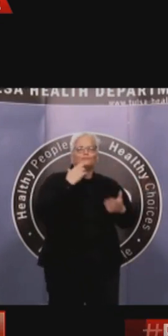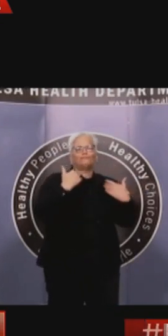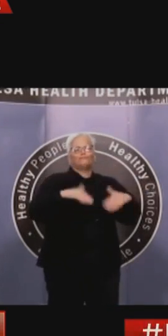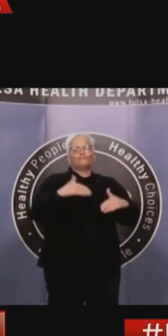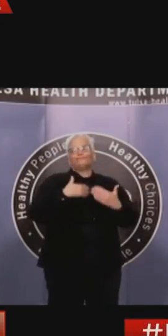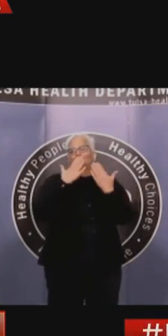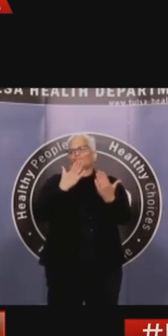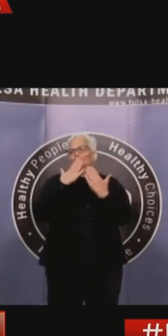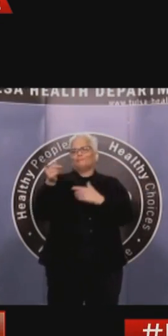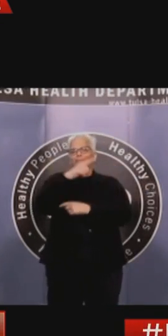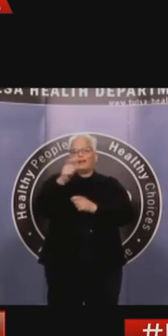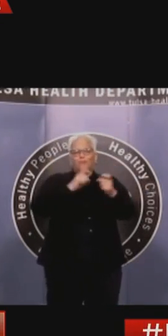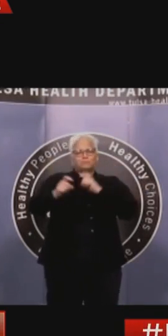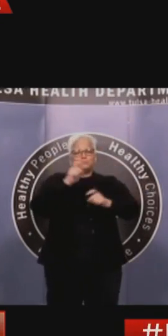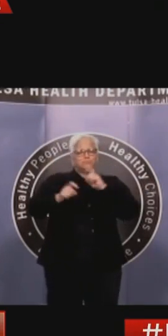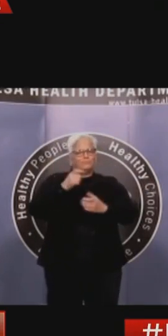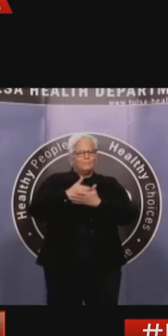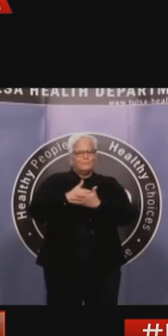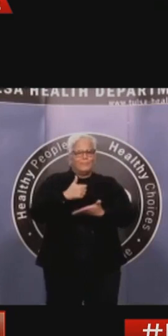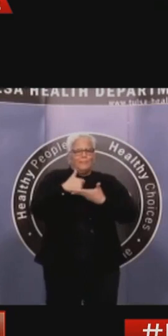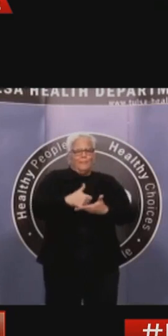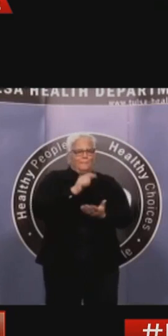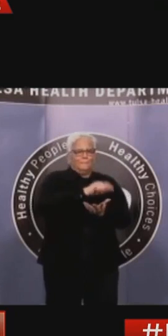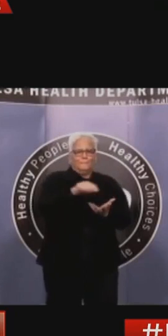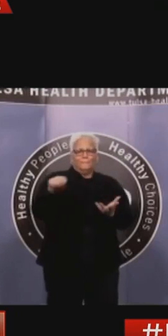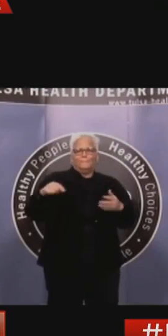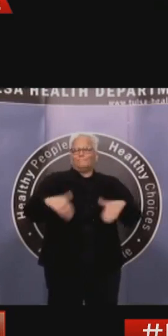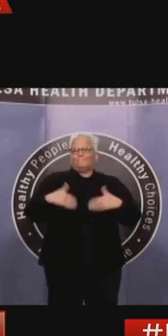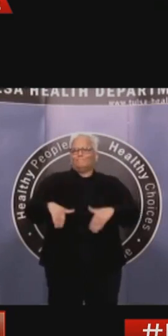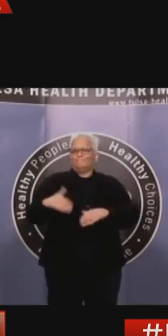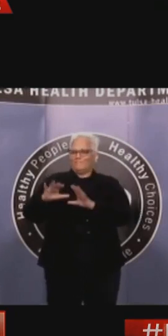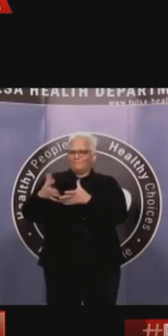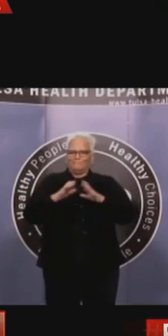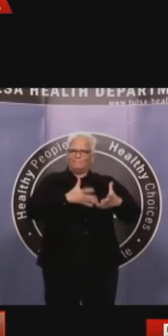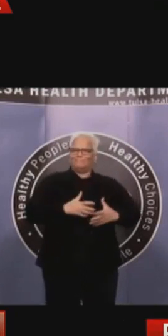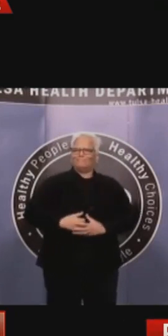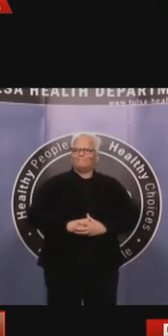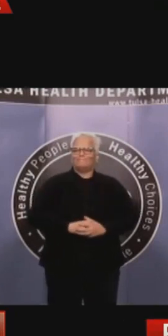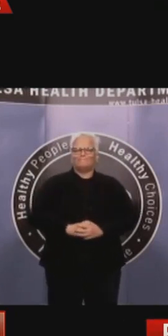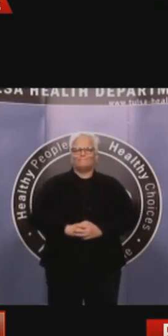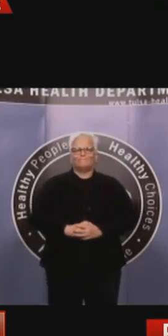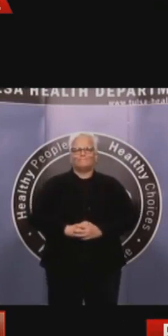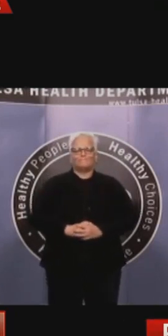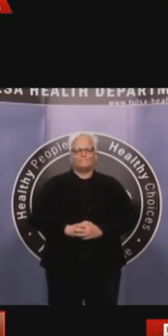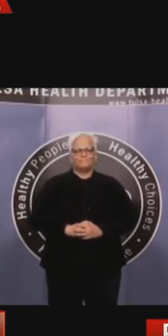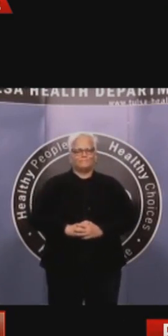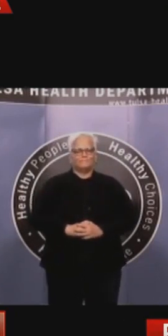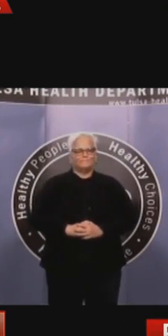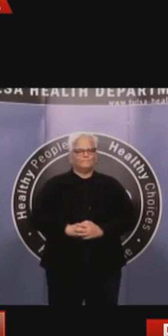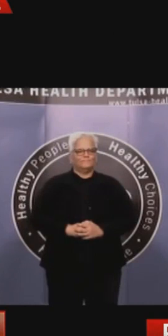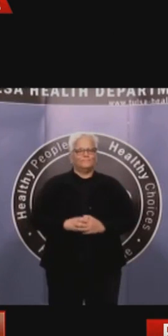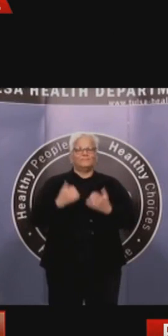Just go to the Mother Road Market website, pull it up, and figure out what you want to do as a donation, and they'll